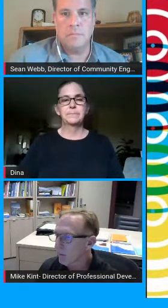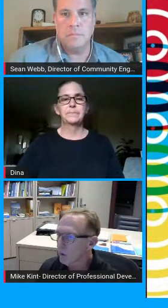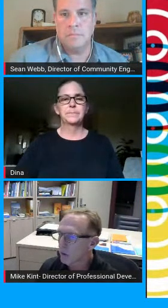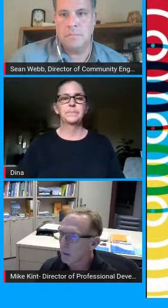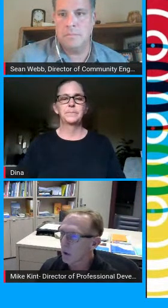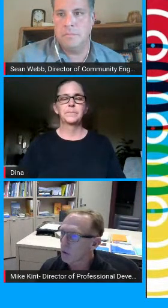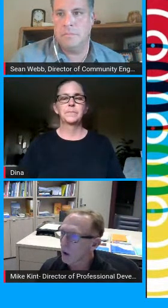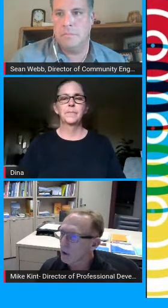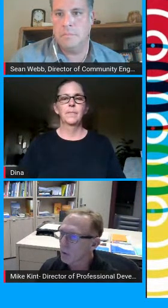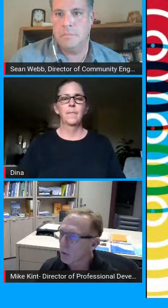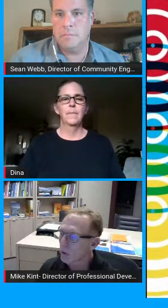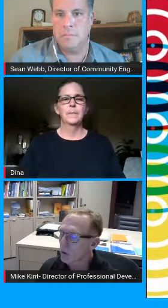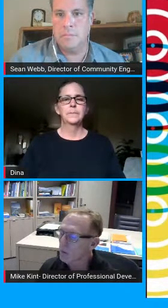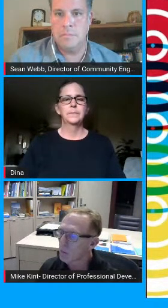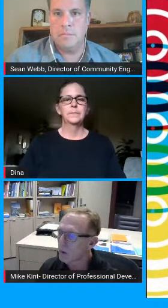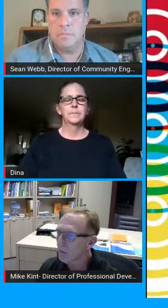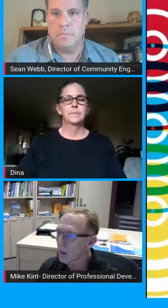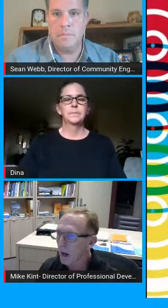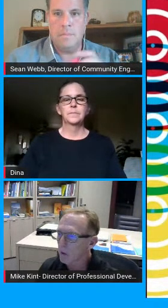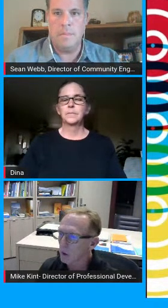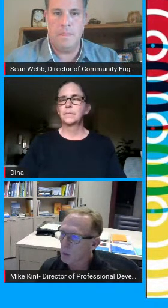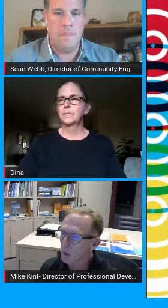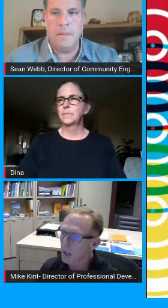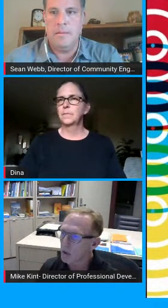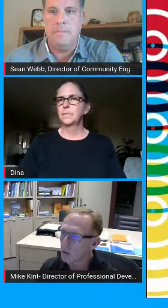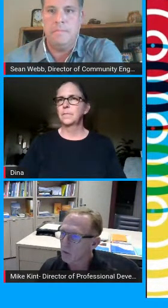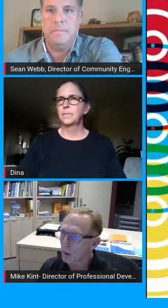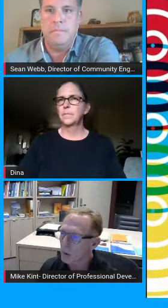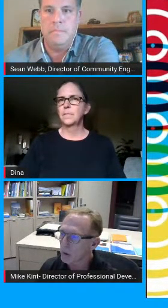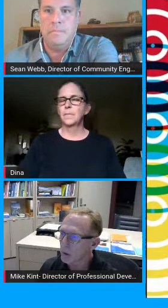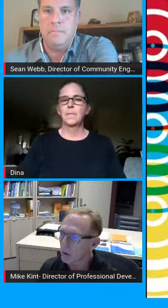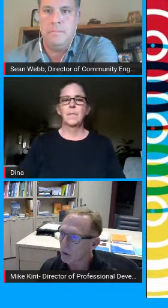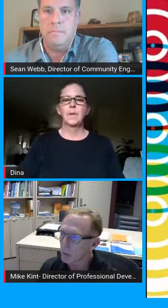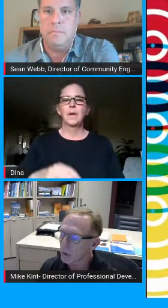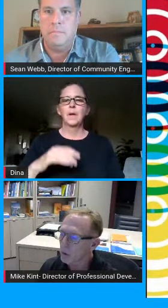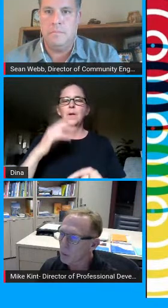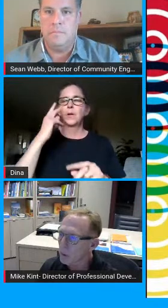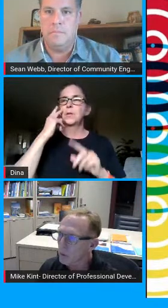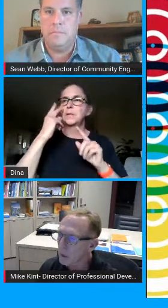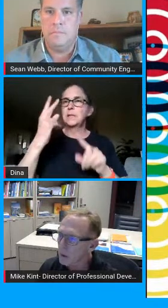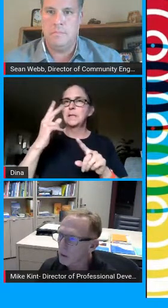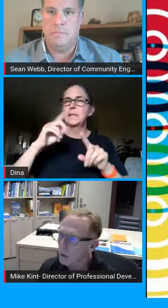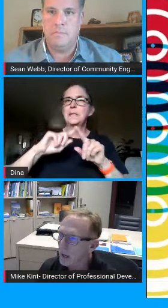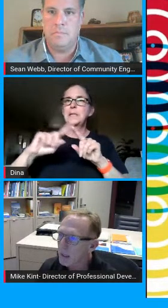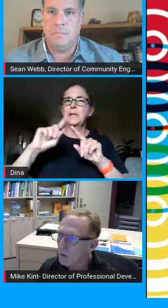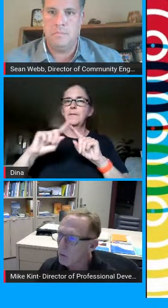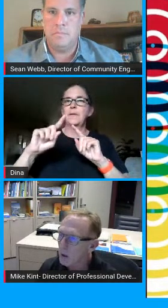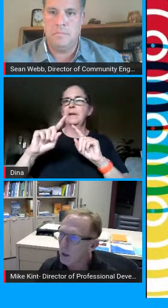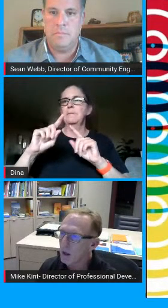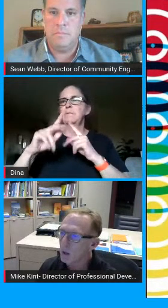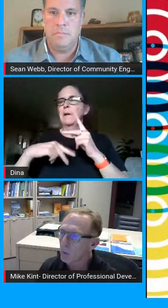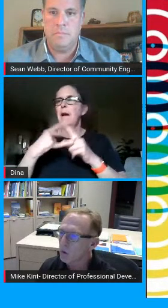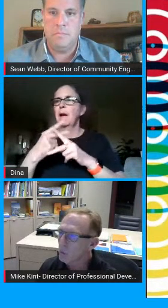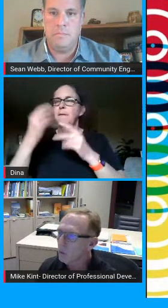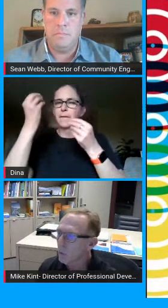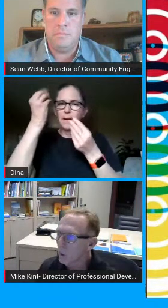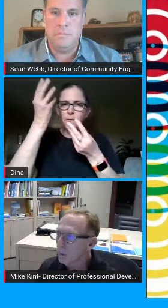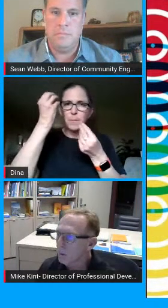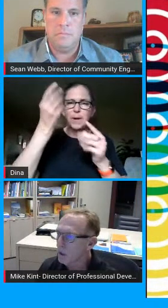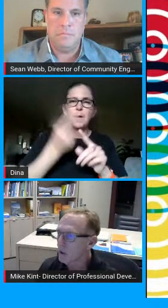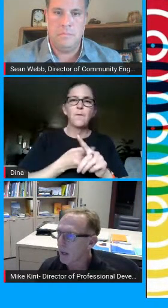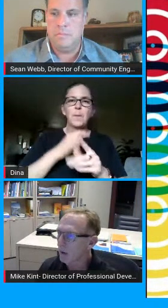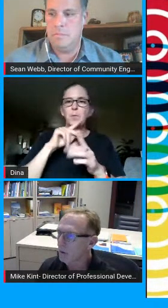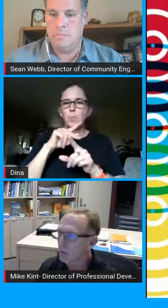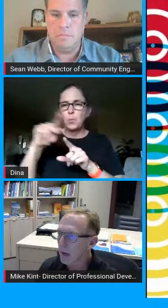sure already received or started to receive different kinds of communication from your your principals and your sites and principals